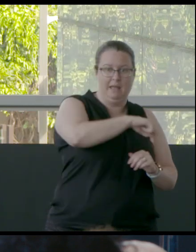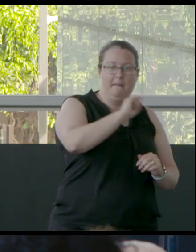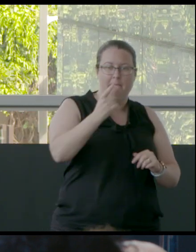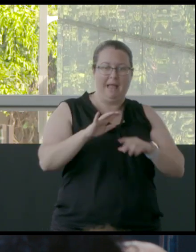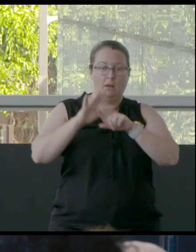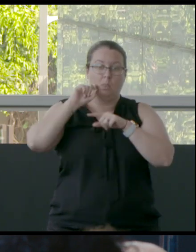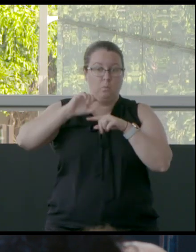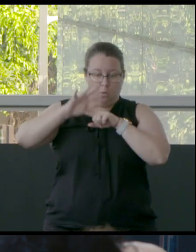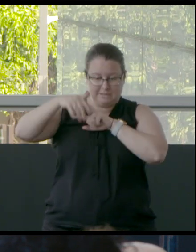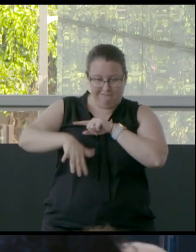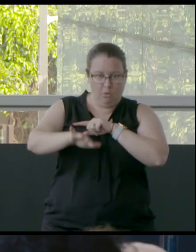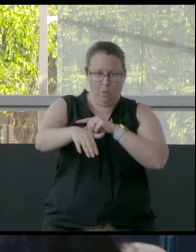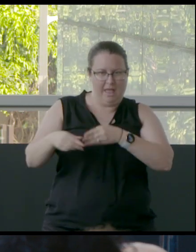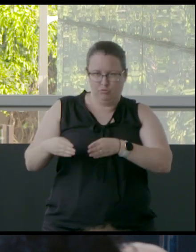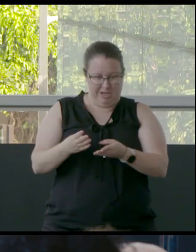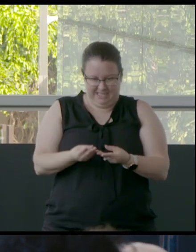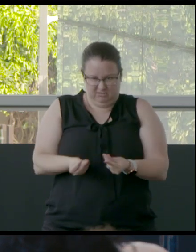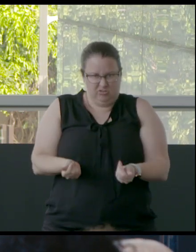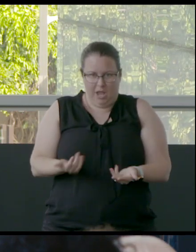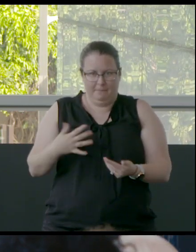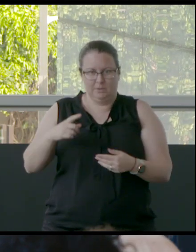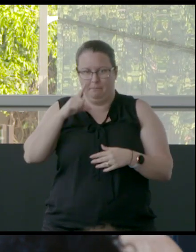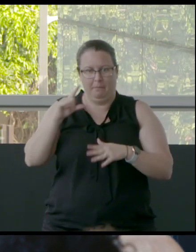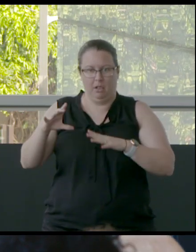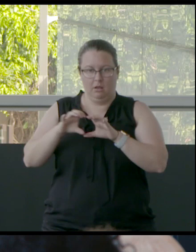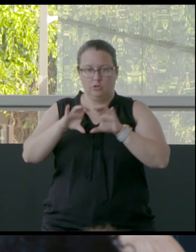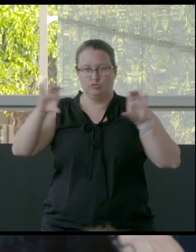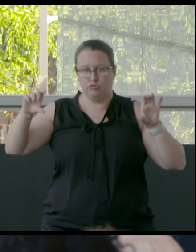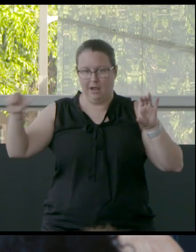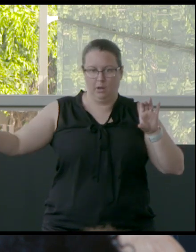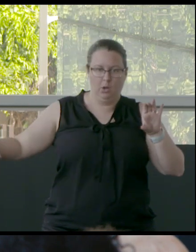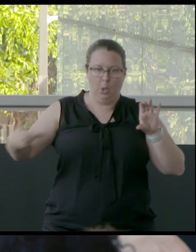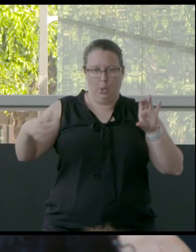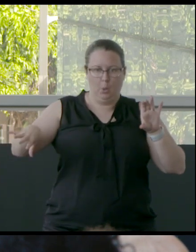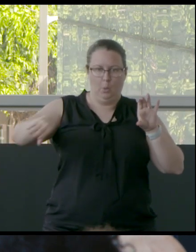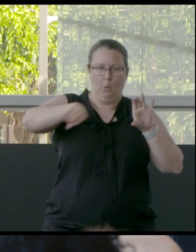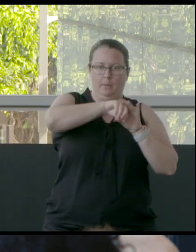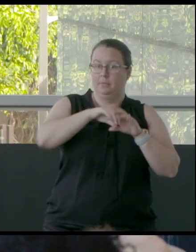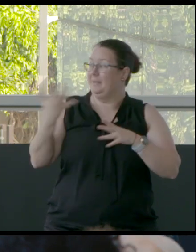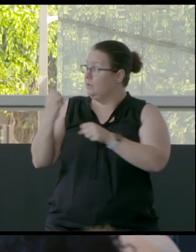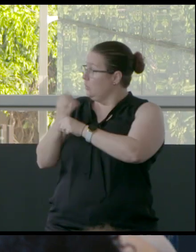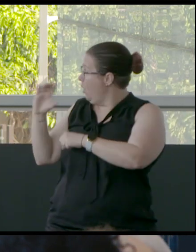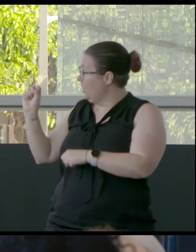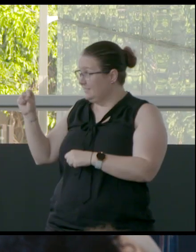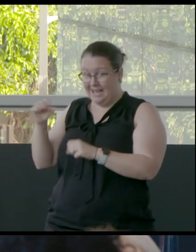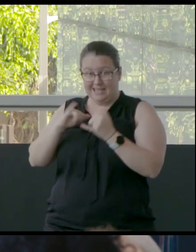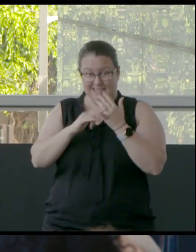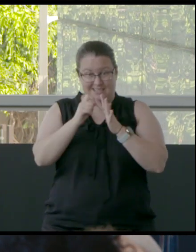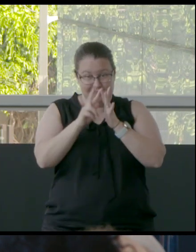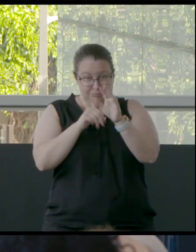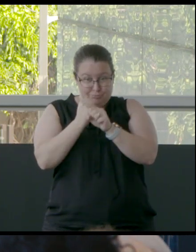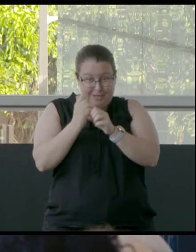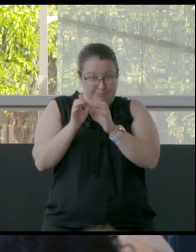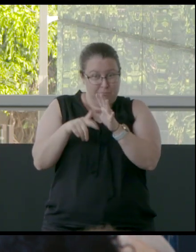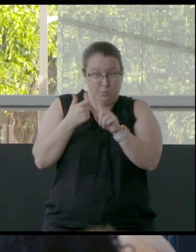creeks are really running dry because people are filling up, you know, for water containers. Springbrook in the Gold Coast hinterland. all in the hinterland